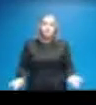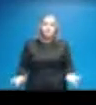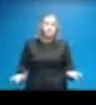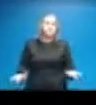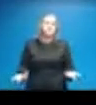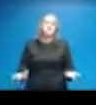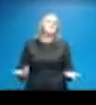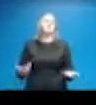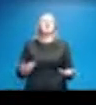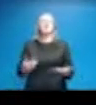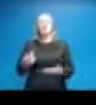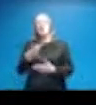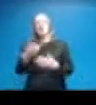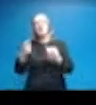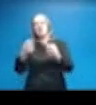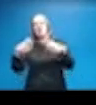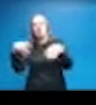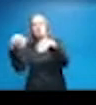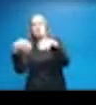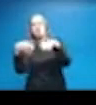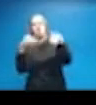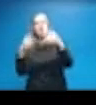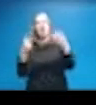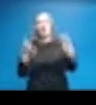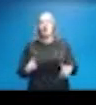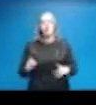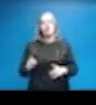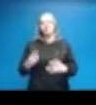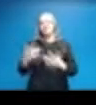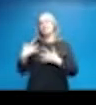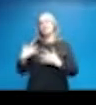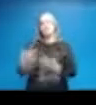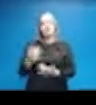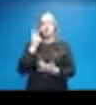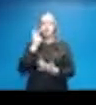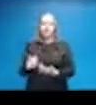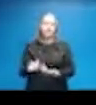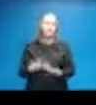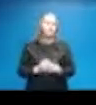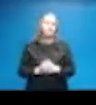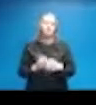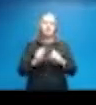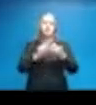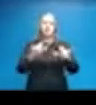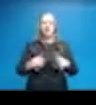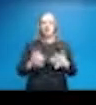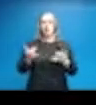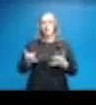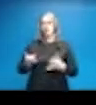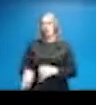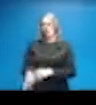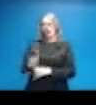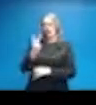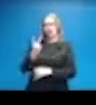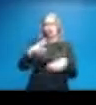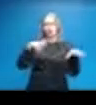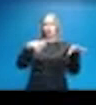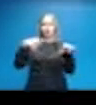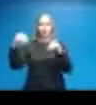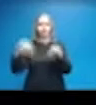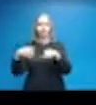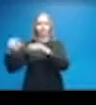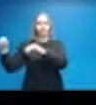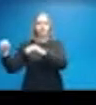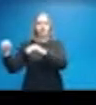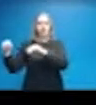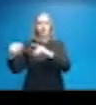know, minor outages overnight that we normally see on our system. Currently, I think we've got two outages affecting less